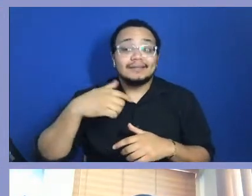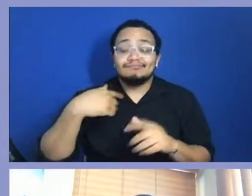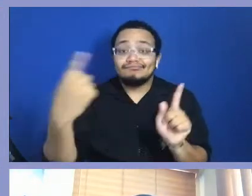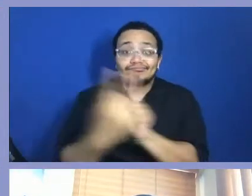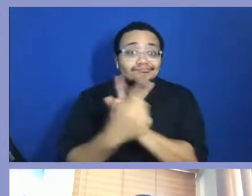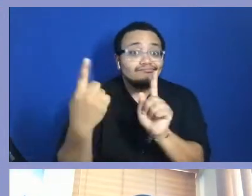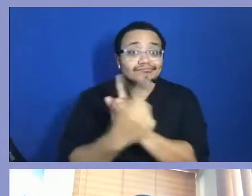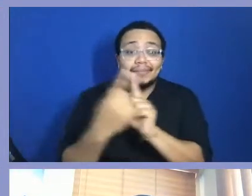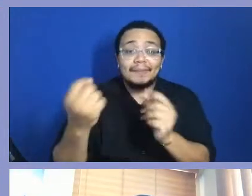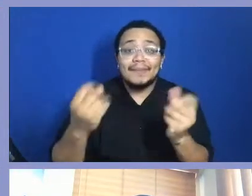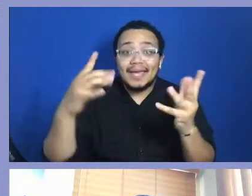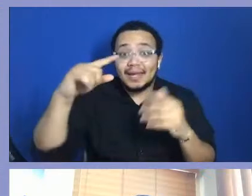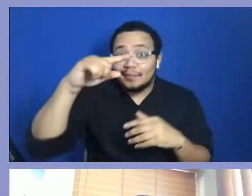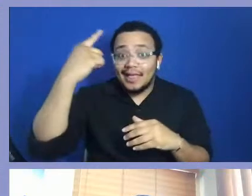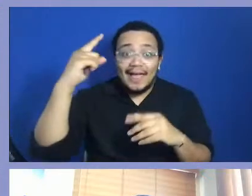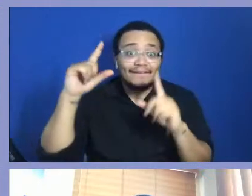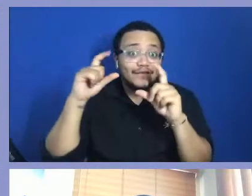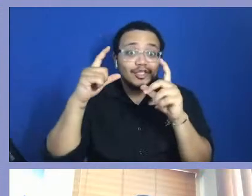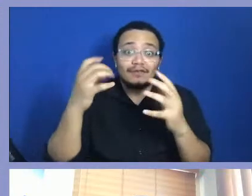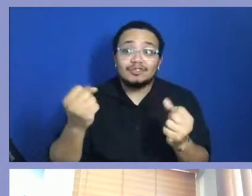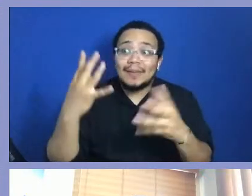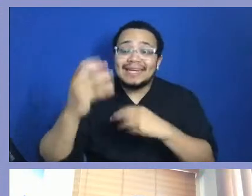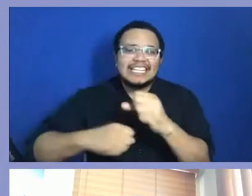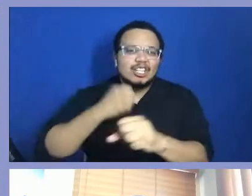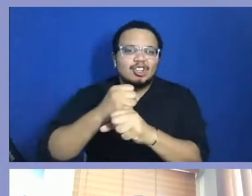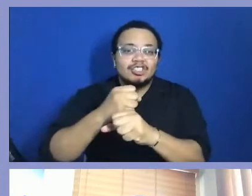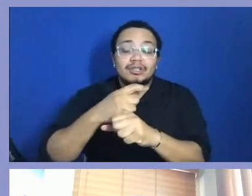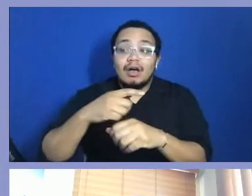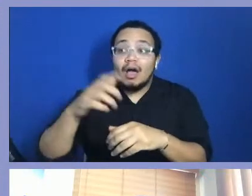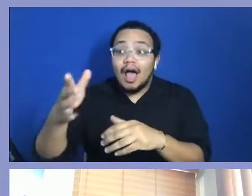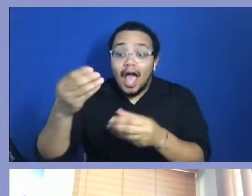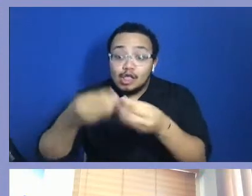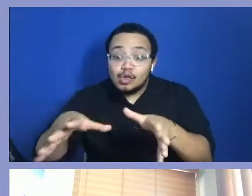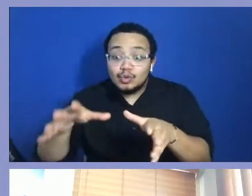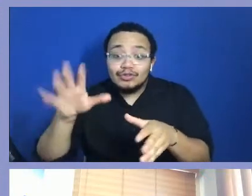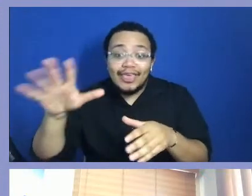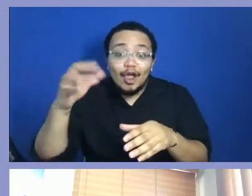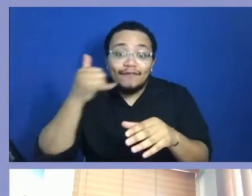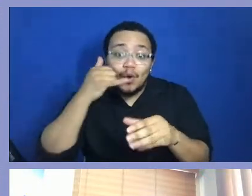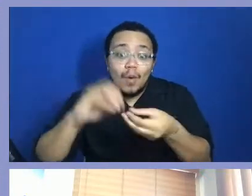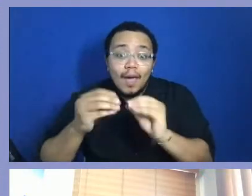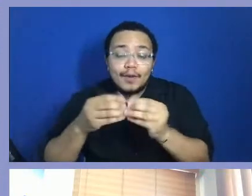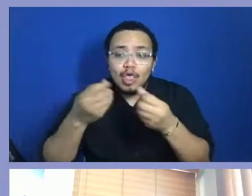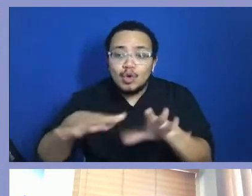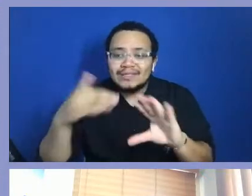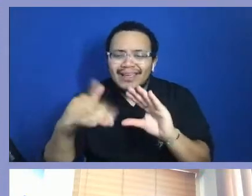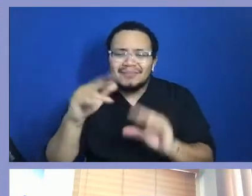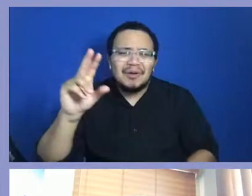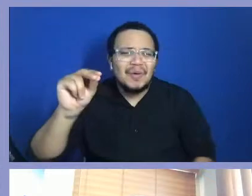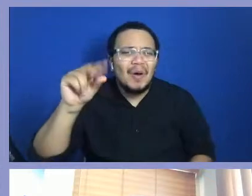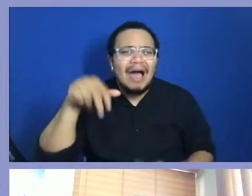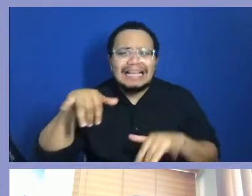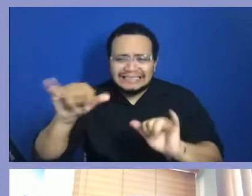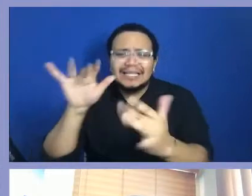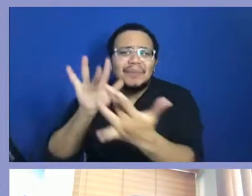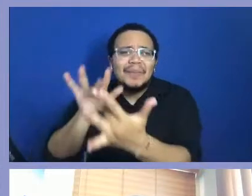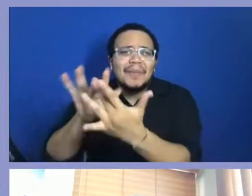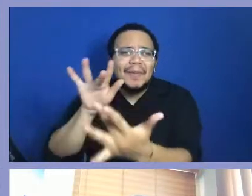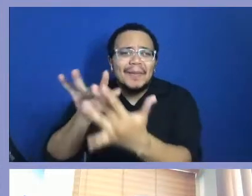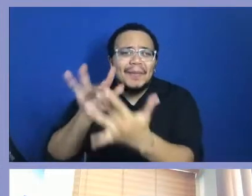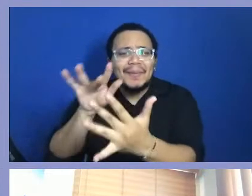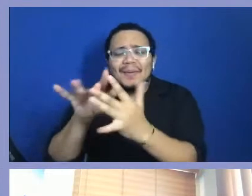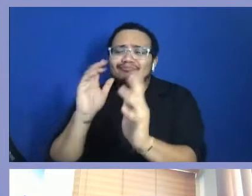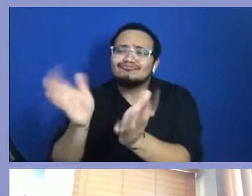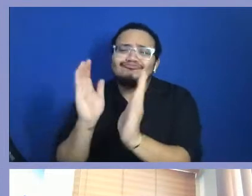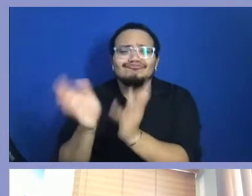years, I've lost contact with nobody. If you make a good friendship, keep that friendship because friendships